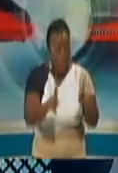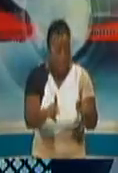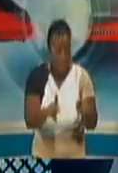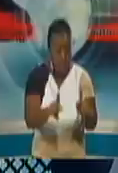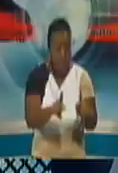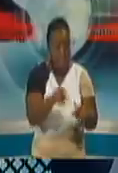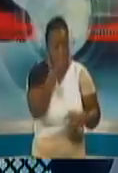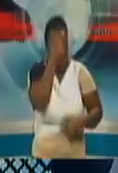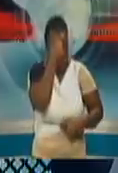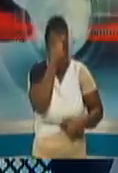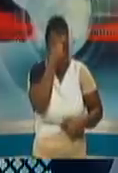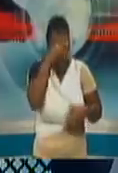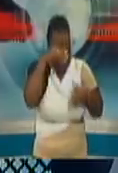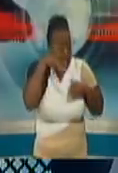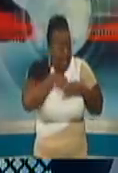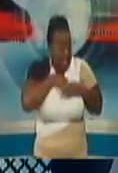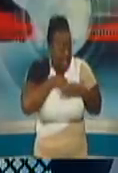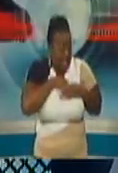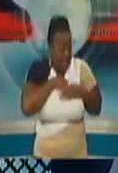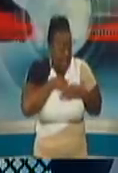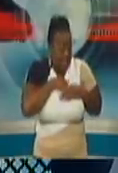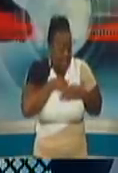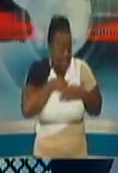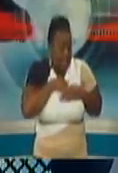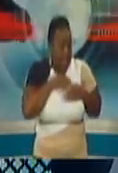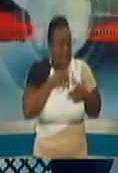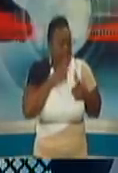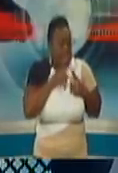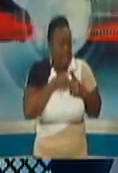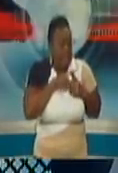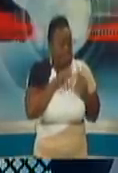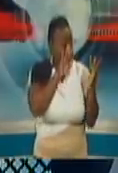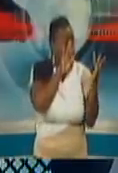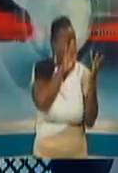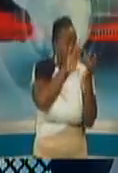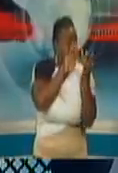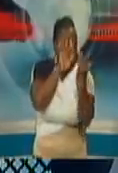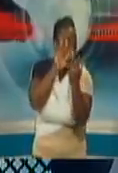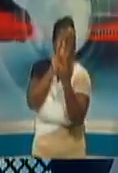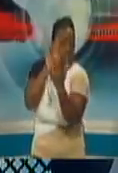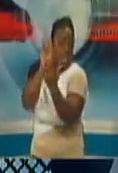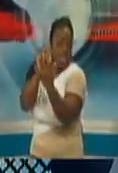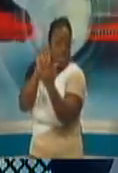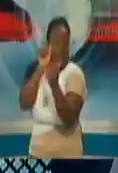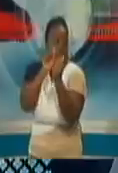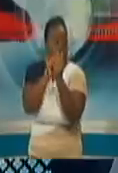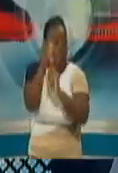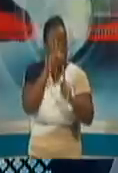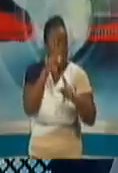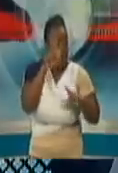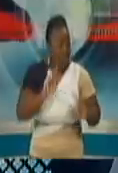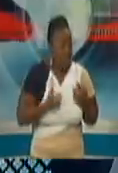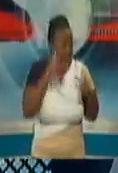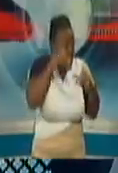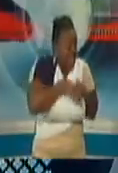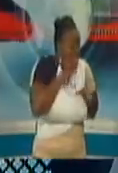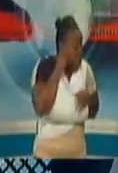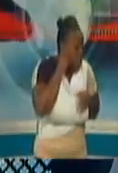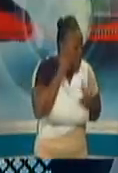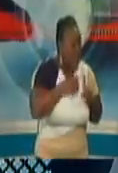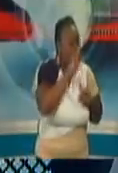carrying the disease, chances are that their primary contacts, which is their household members, one of the other persons will present with illness.